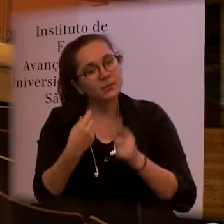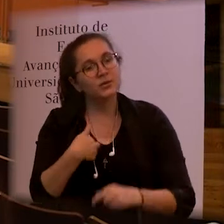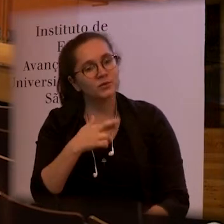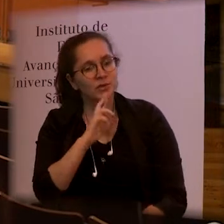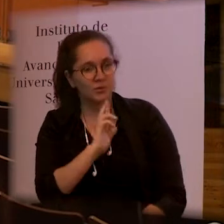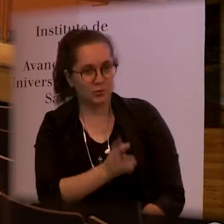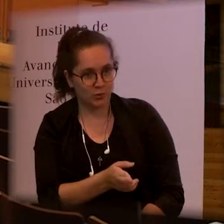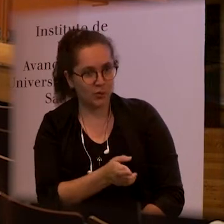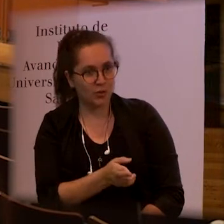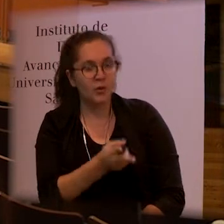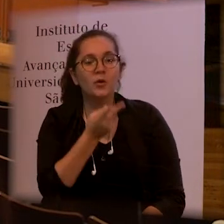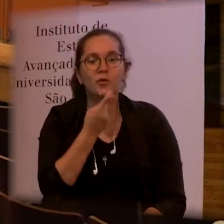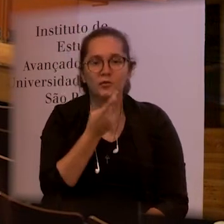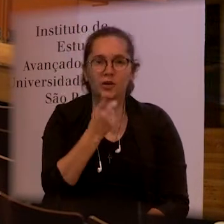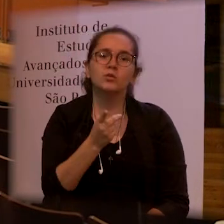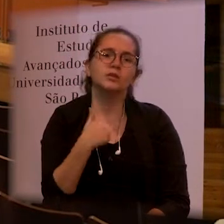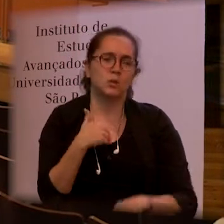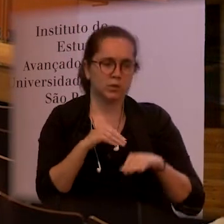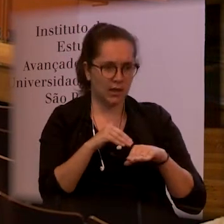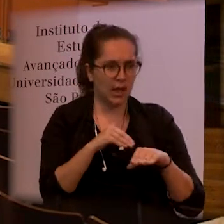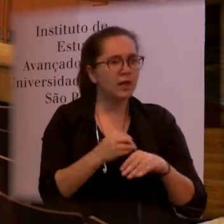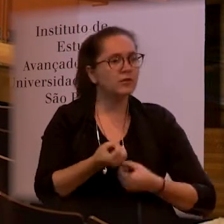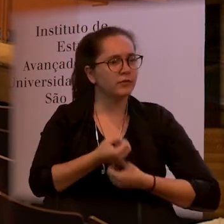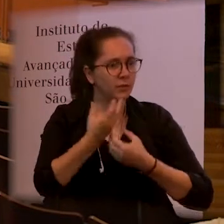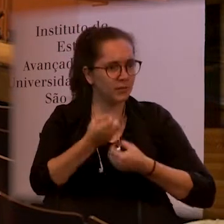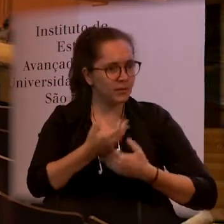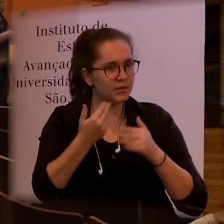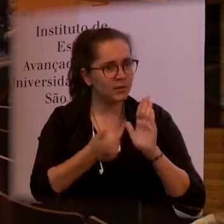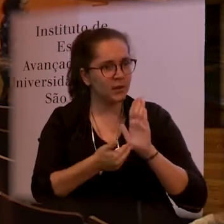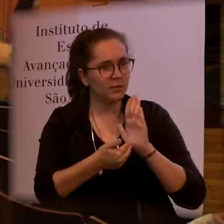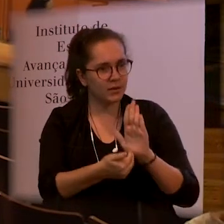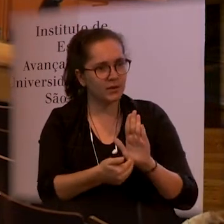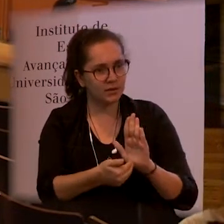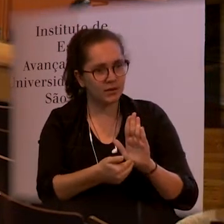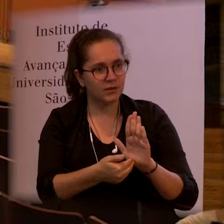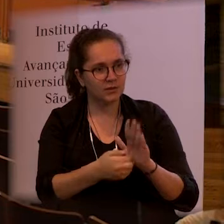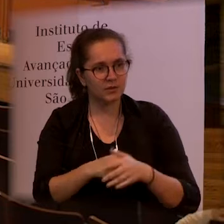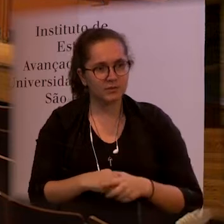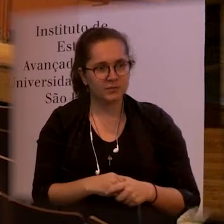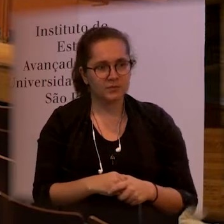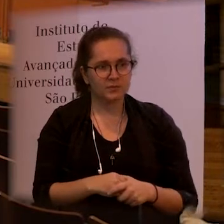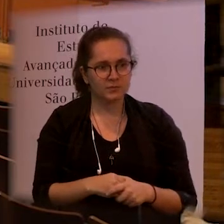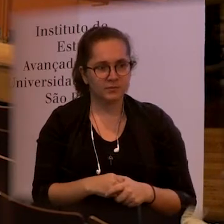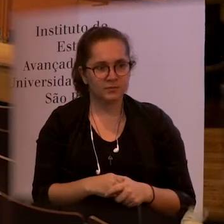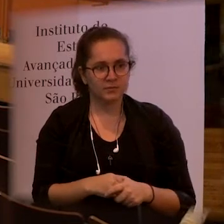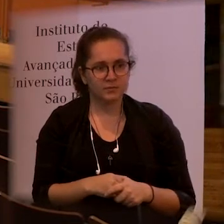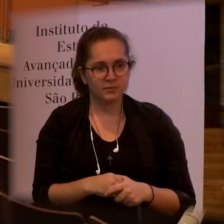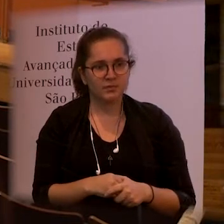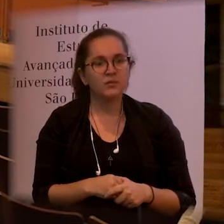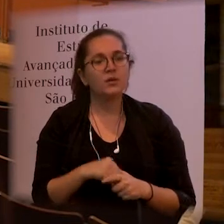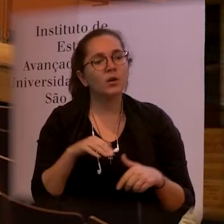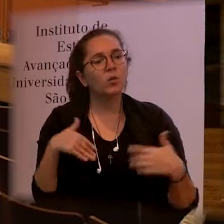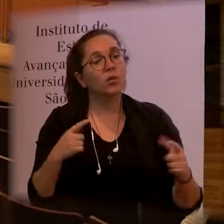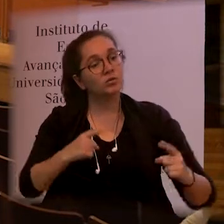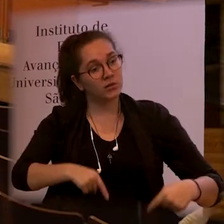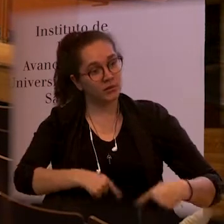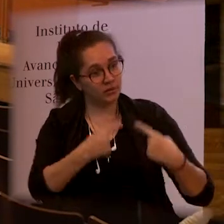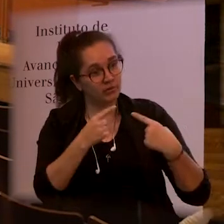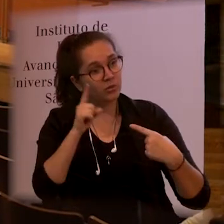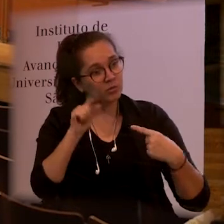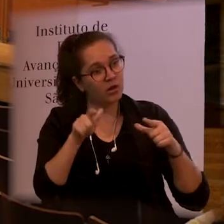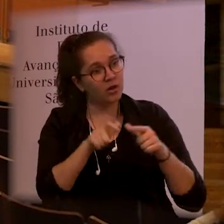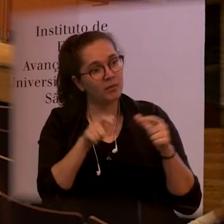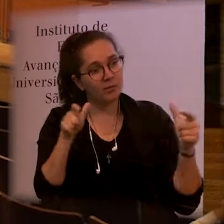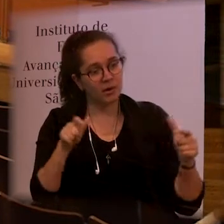deficiency but you answered us with data saying that the challenges are